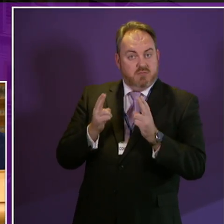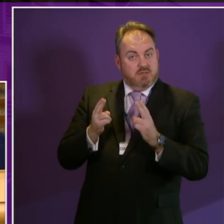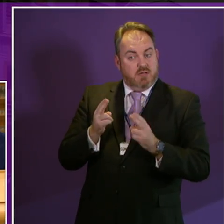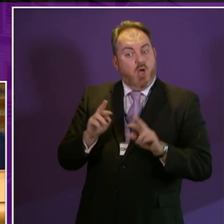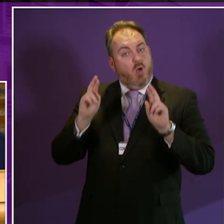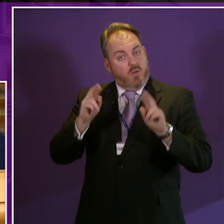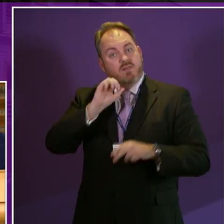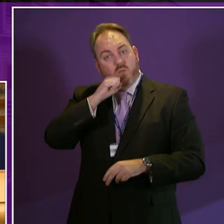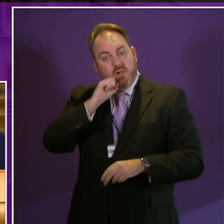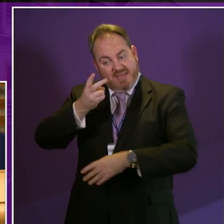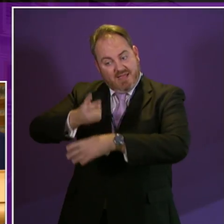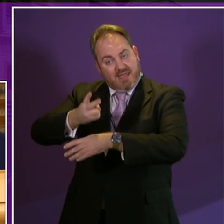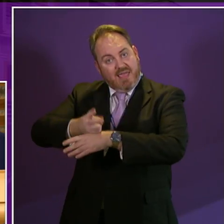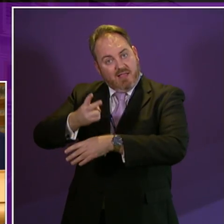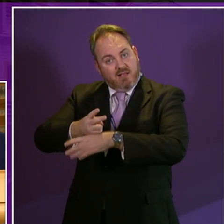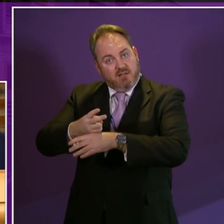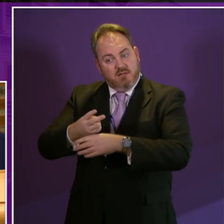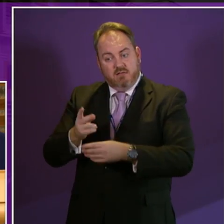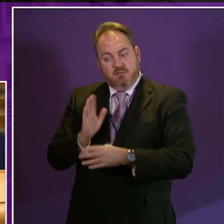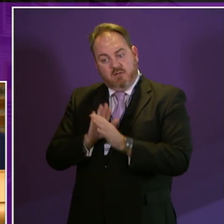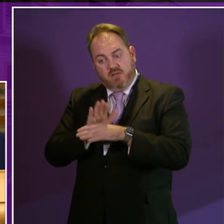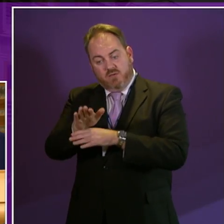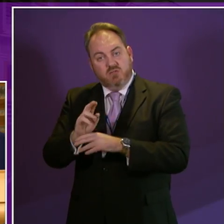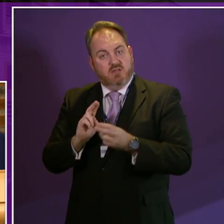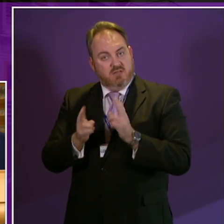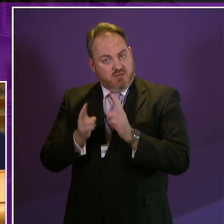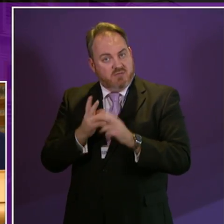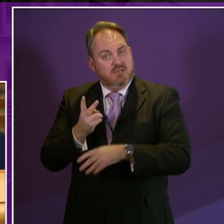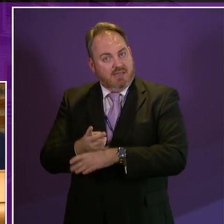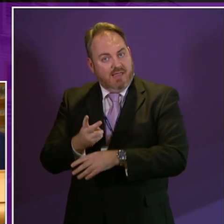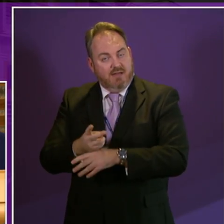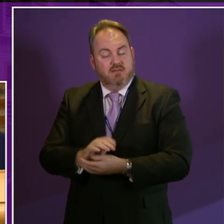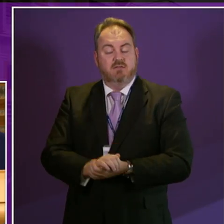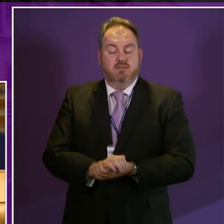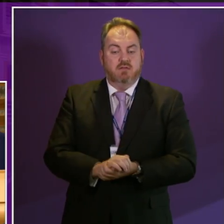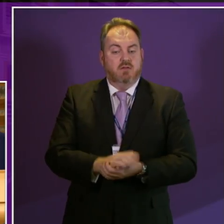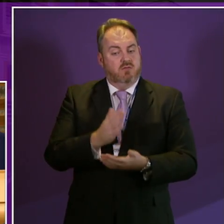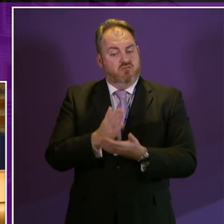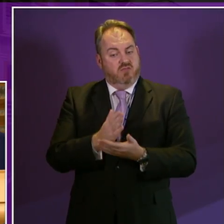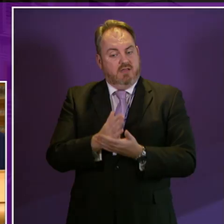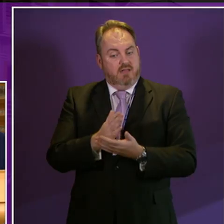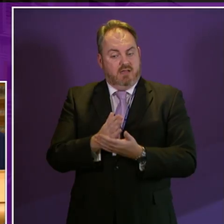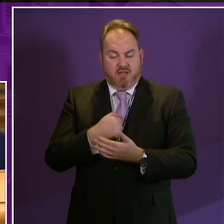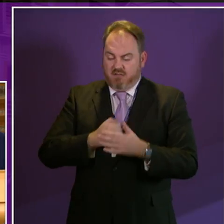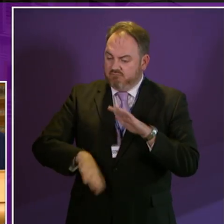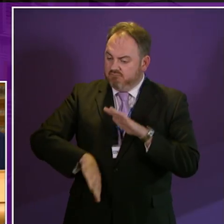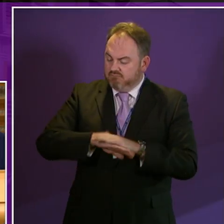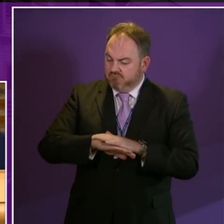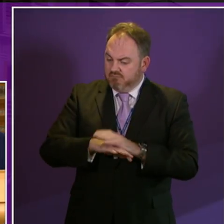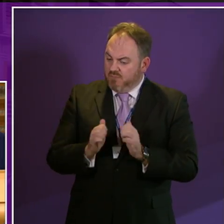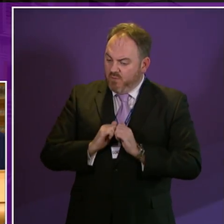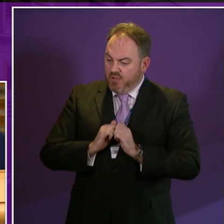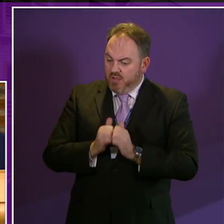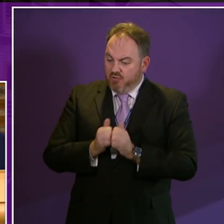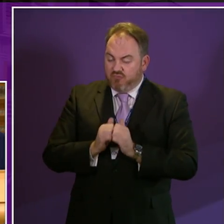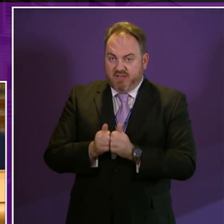much more often in this Parliament and indeed in public life in Scotland more generally. There is much that I agree with in the speech that